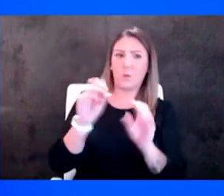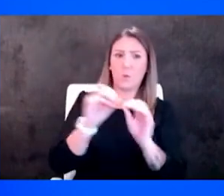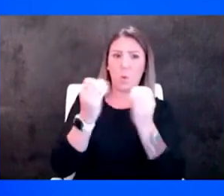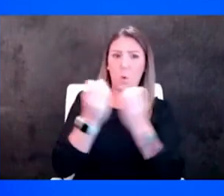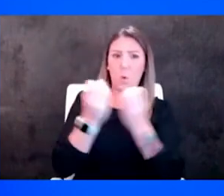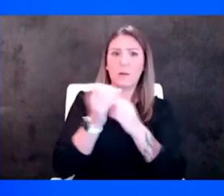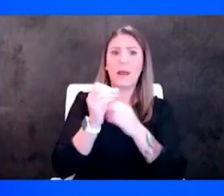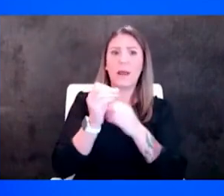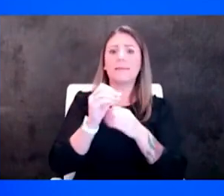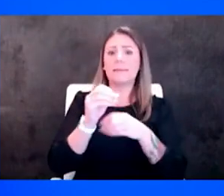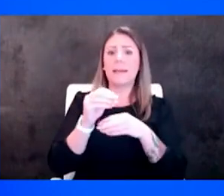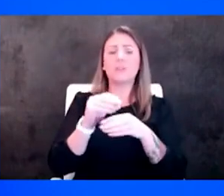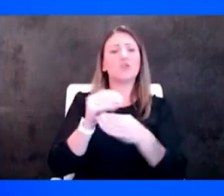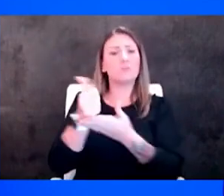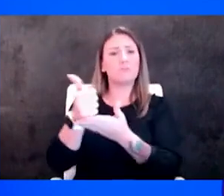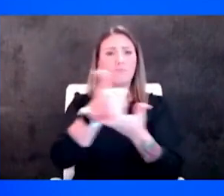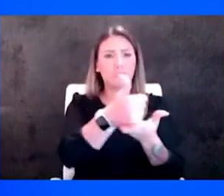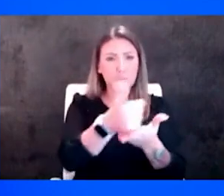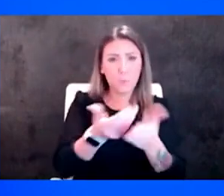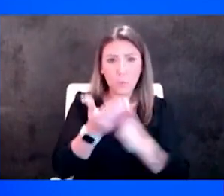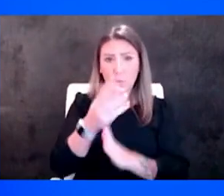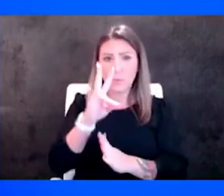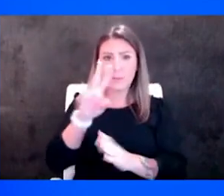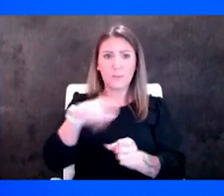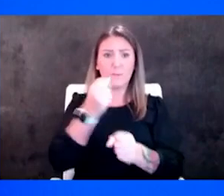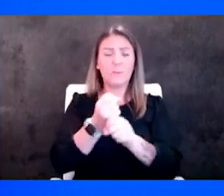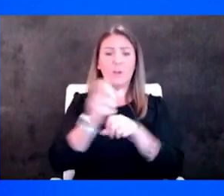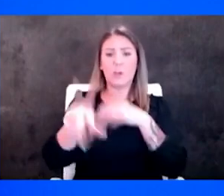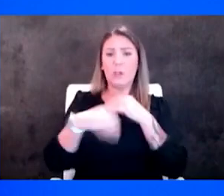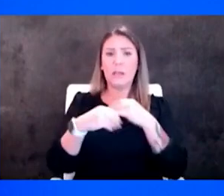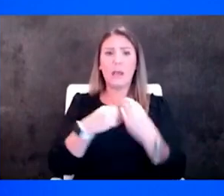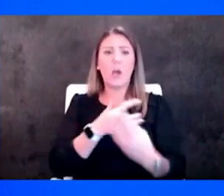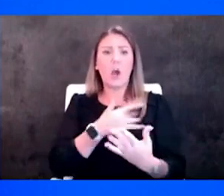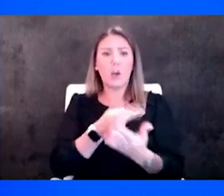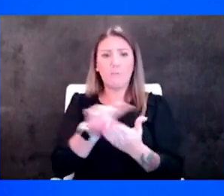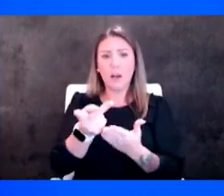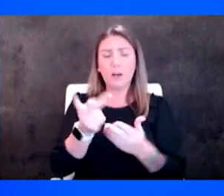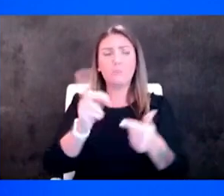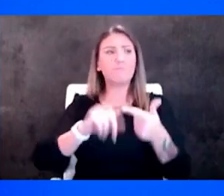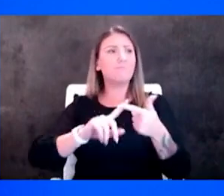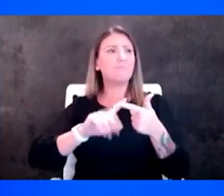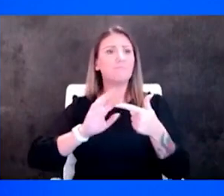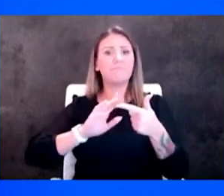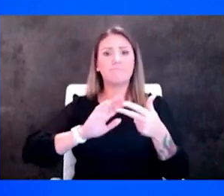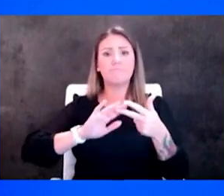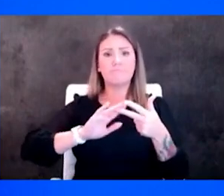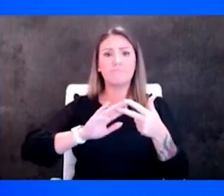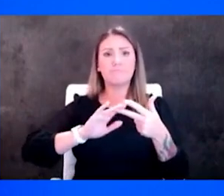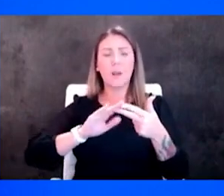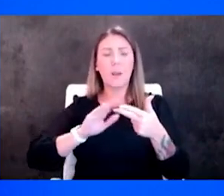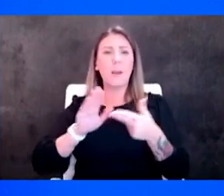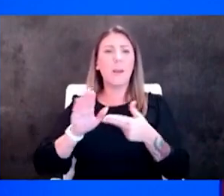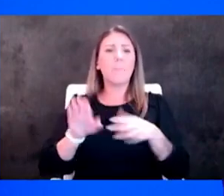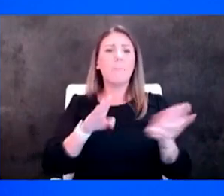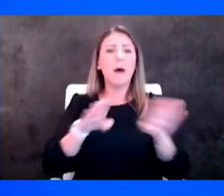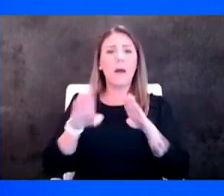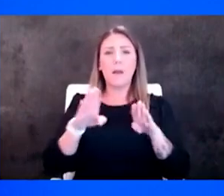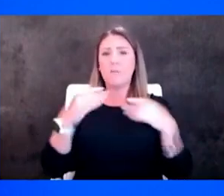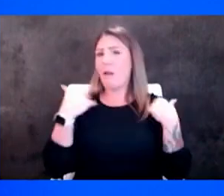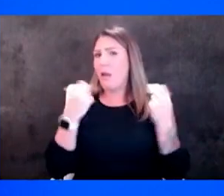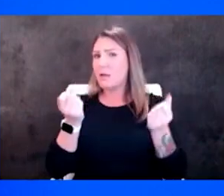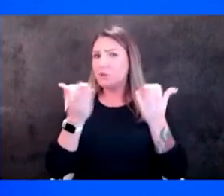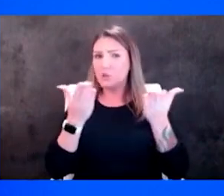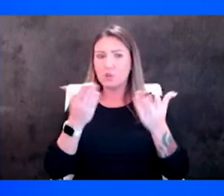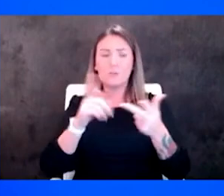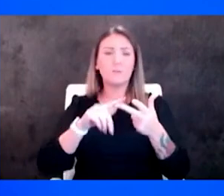during the seven year period we added in heart failure and and uh telebehavioral health services and then most recently coveted